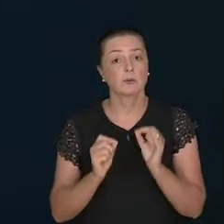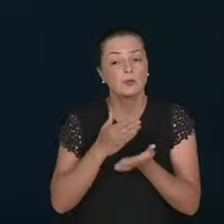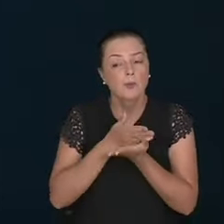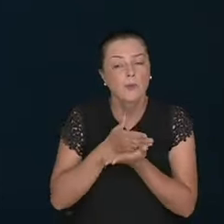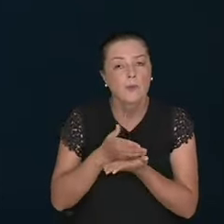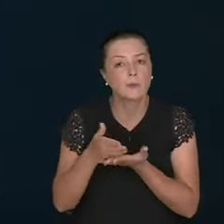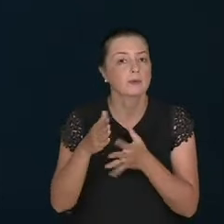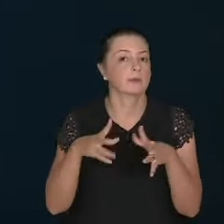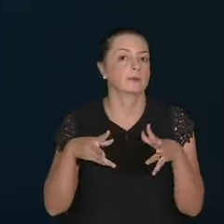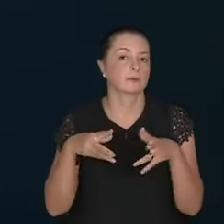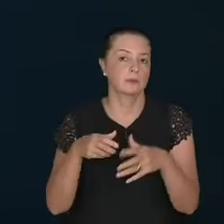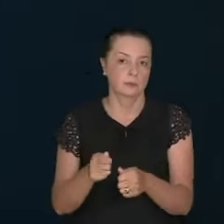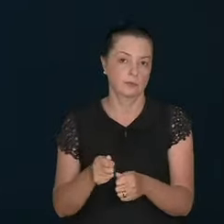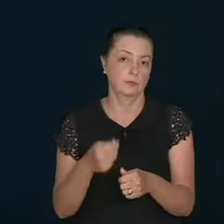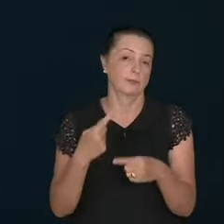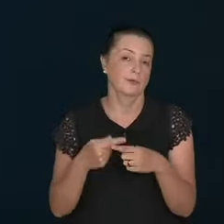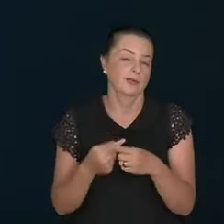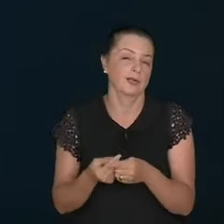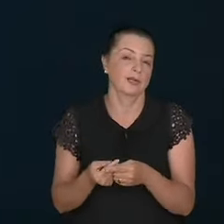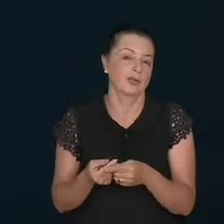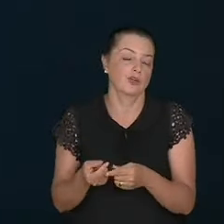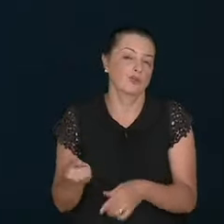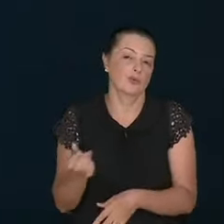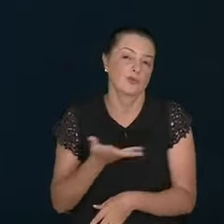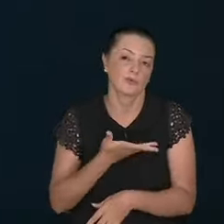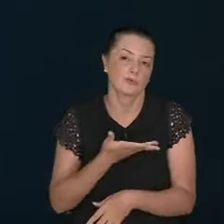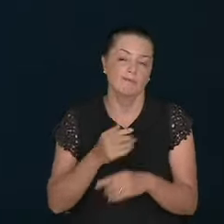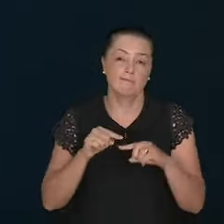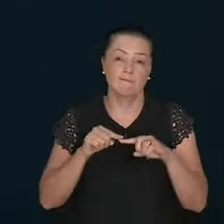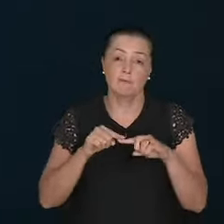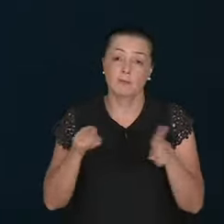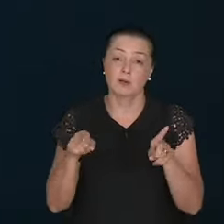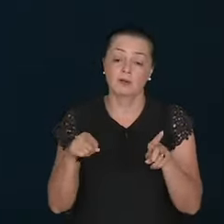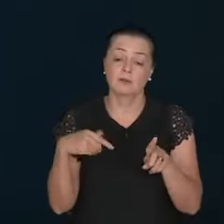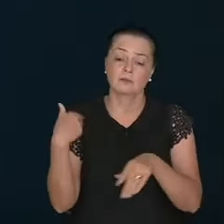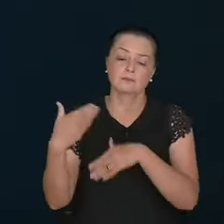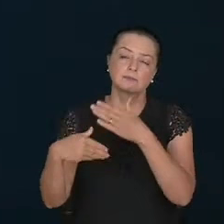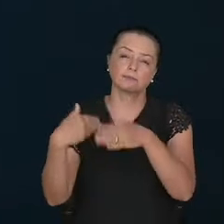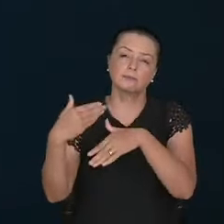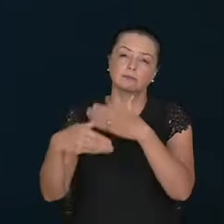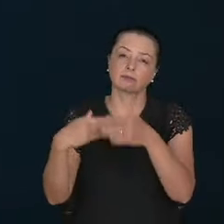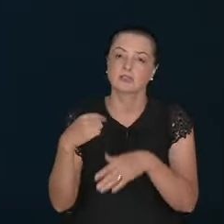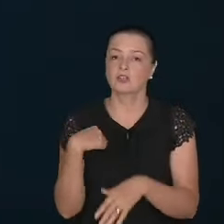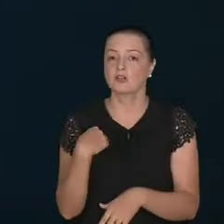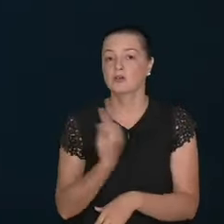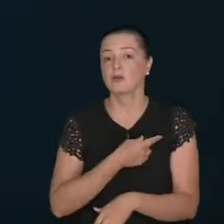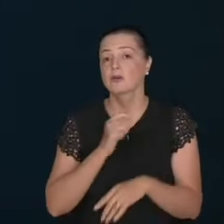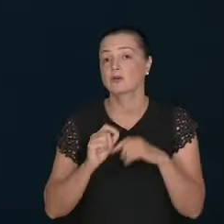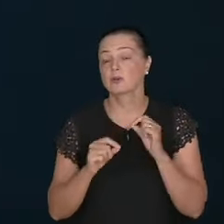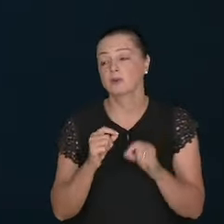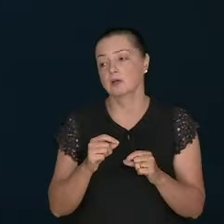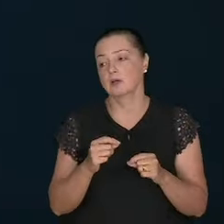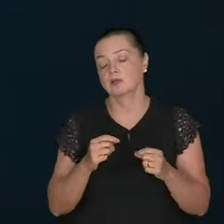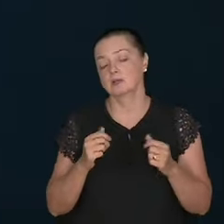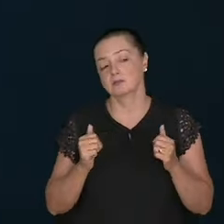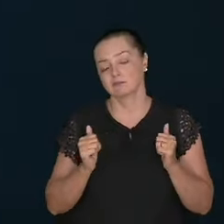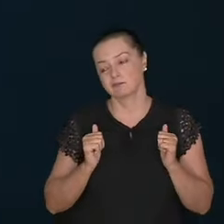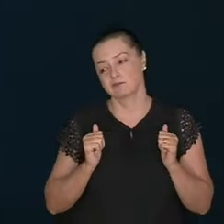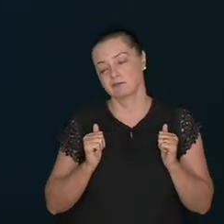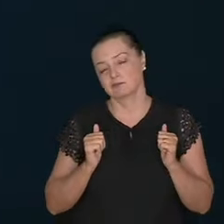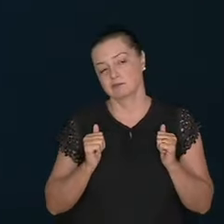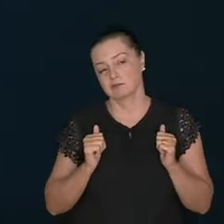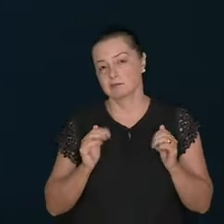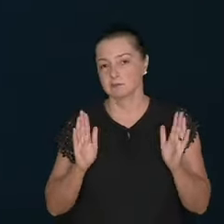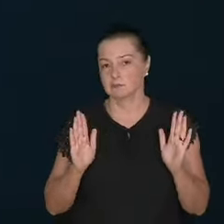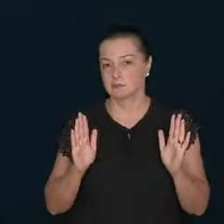beginning. But, with time, what usually happens, we get relaxed. It's